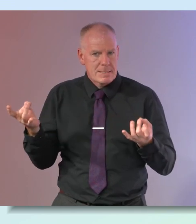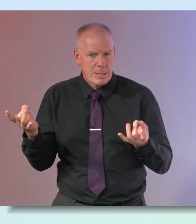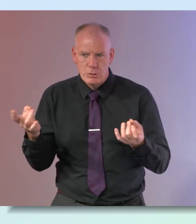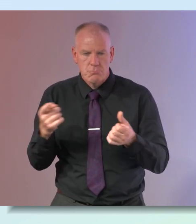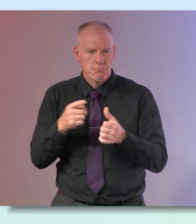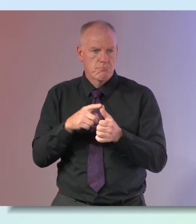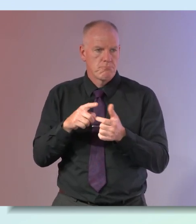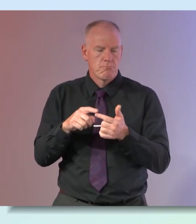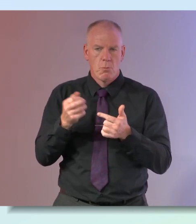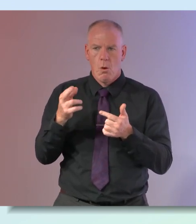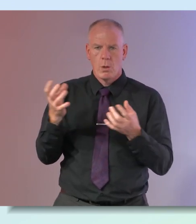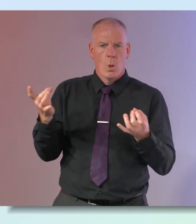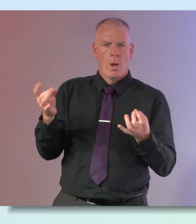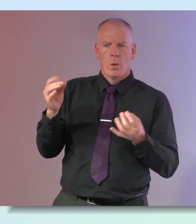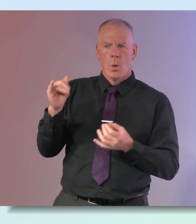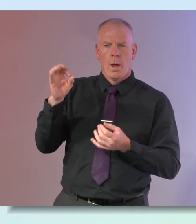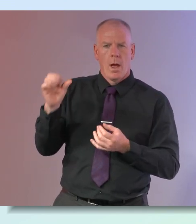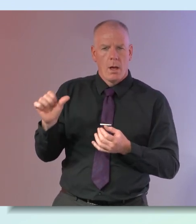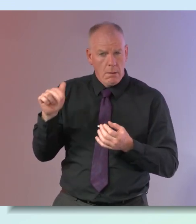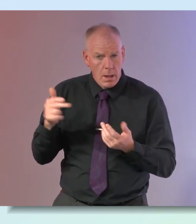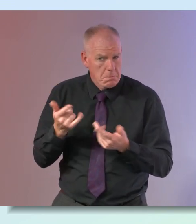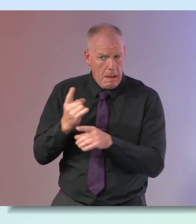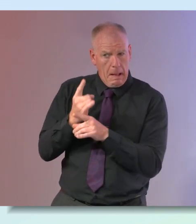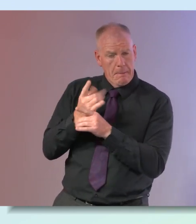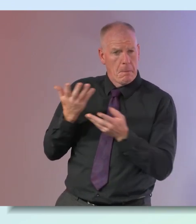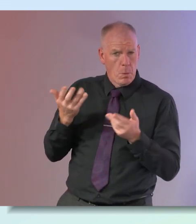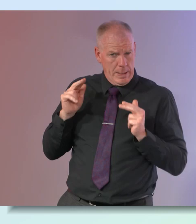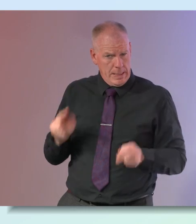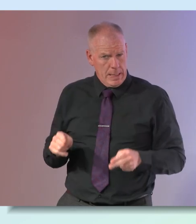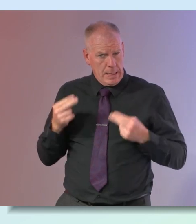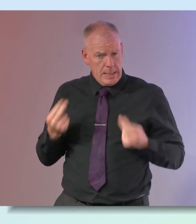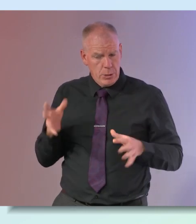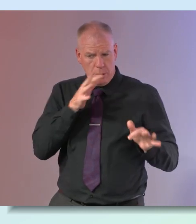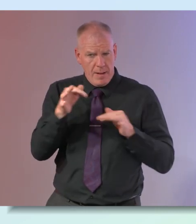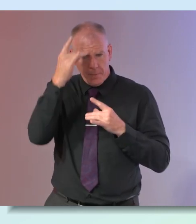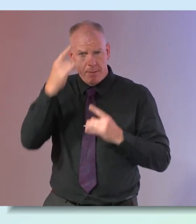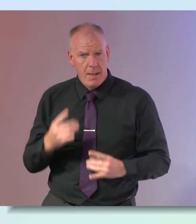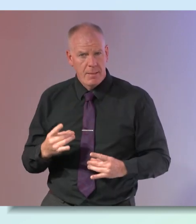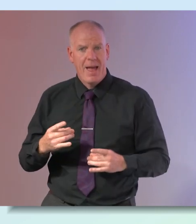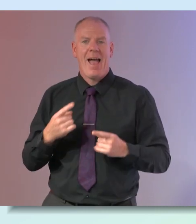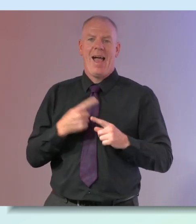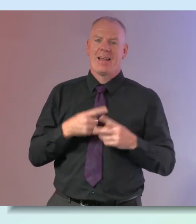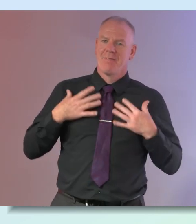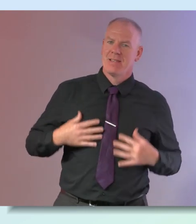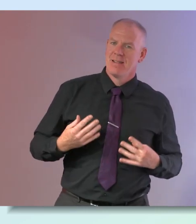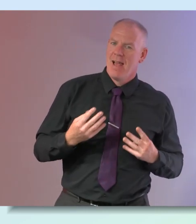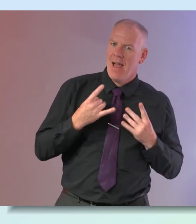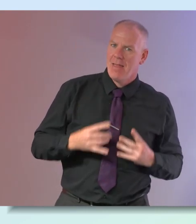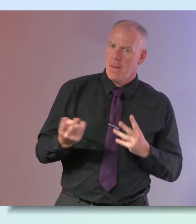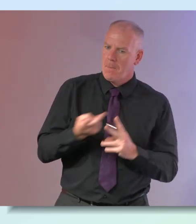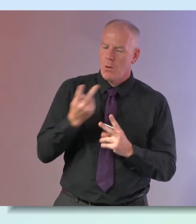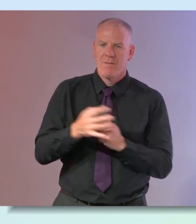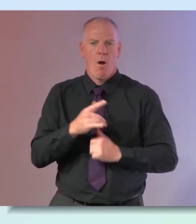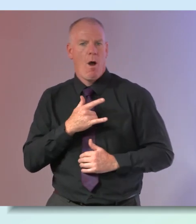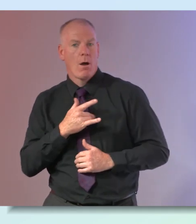almost a bit of yoga or something like that would that be very helpful but we actually need to take care of our mental health as well as our physical health when it comes to our heart